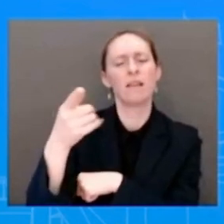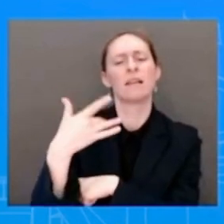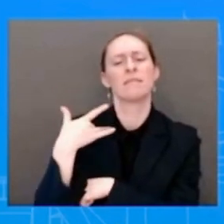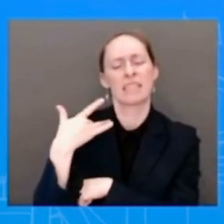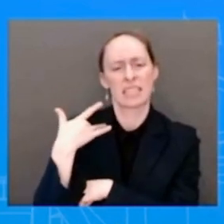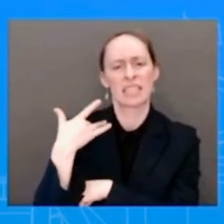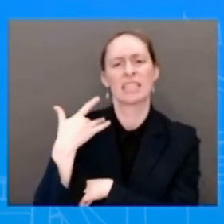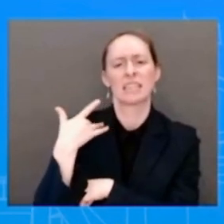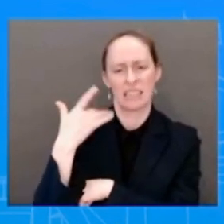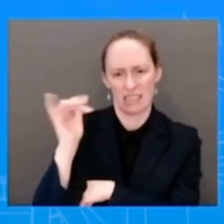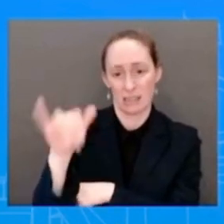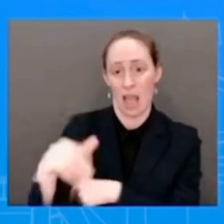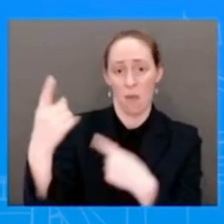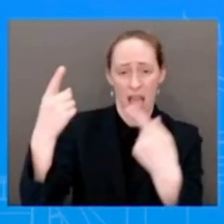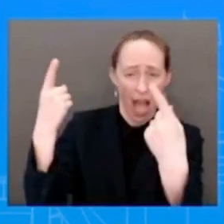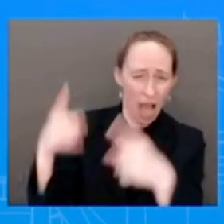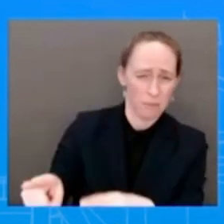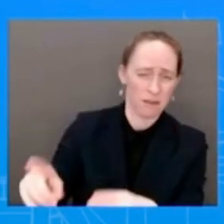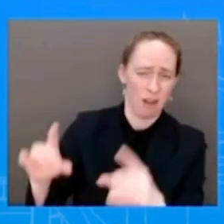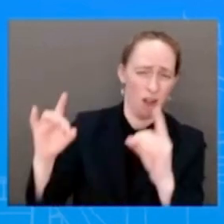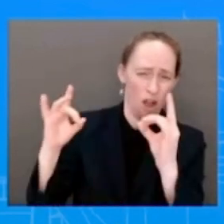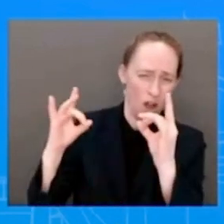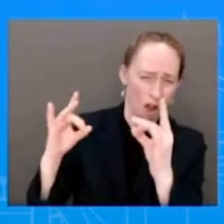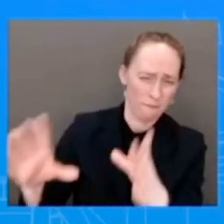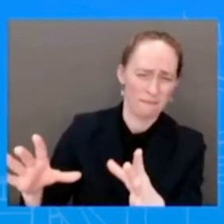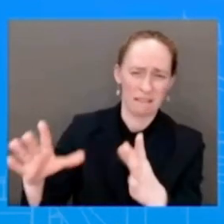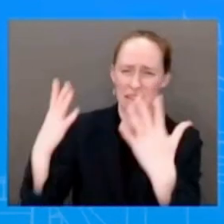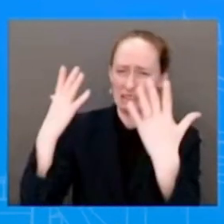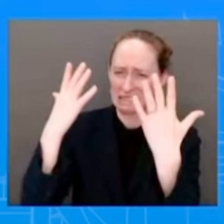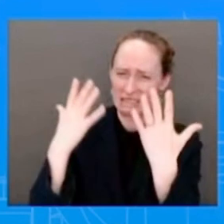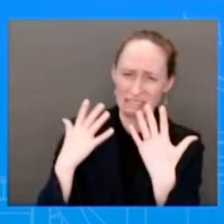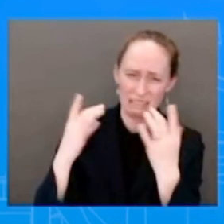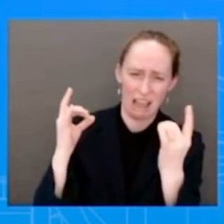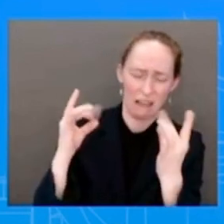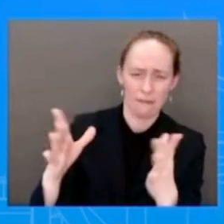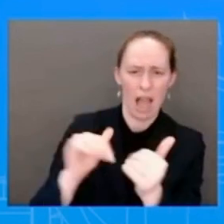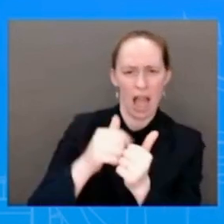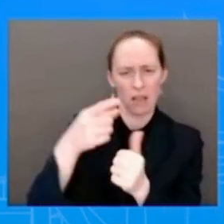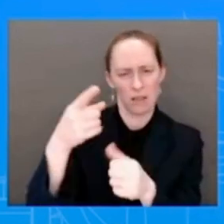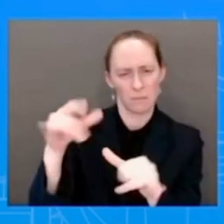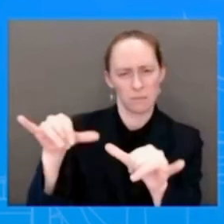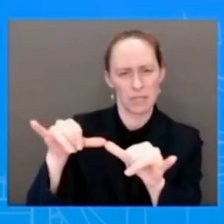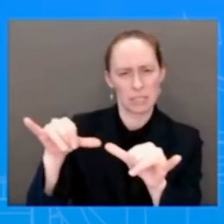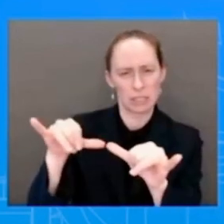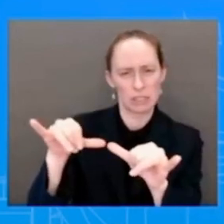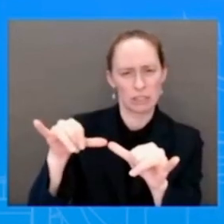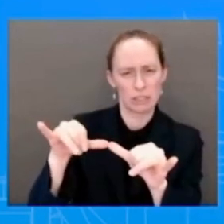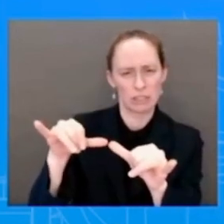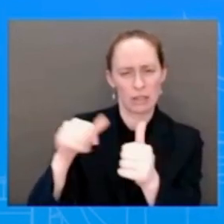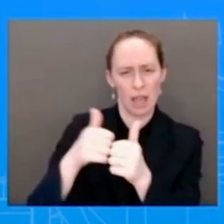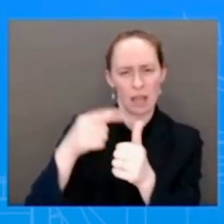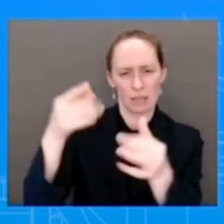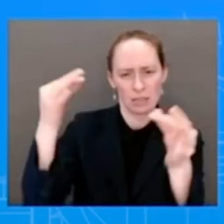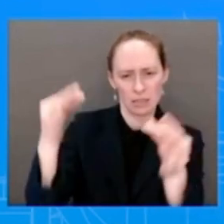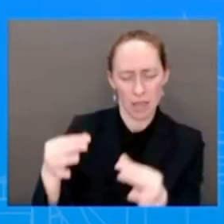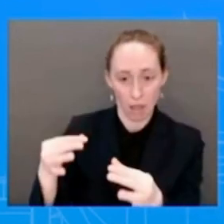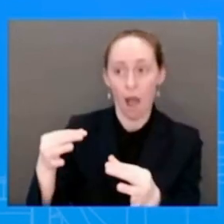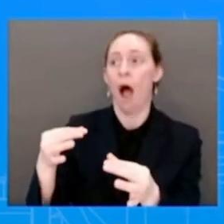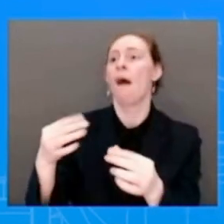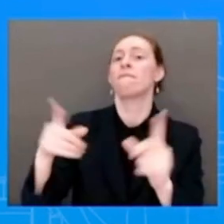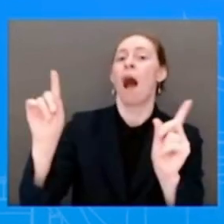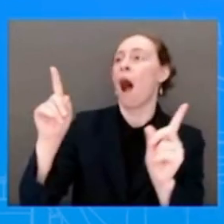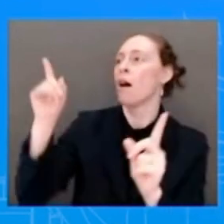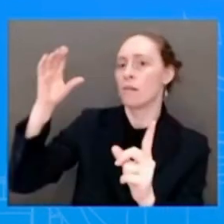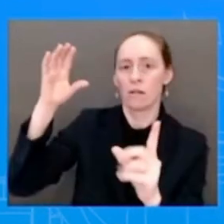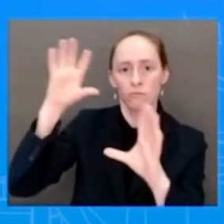President or the Vice President. So in addition to the Nichols funeral, for example, we saw that the President called the parents of DeMar Hamlin, an